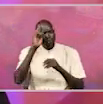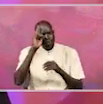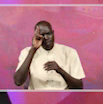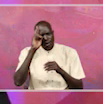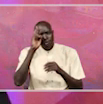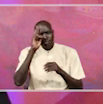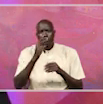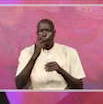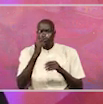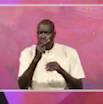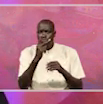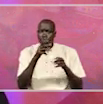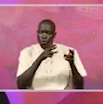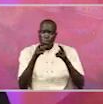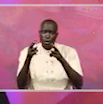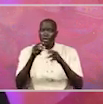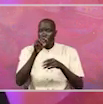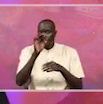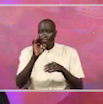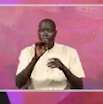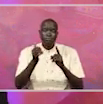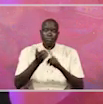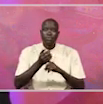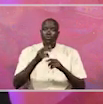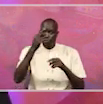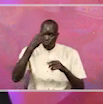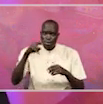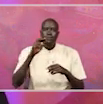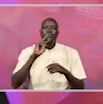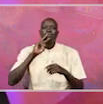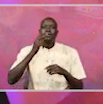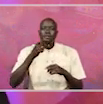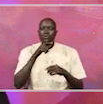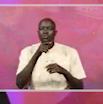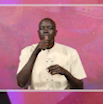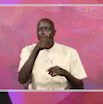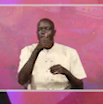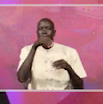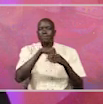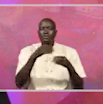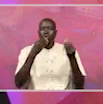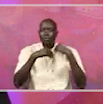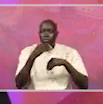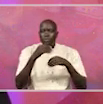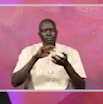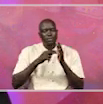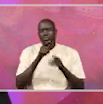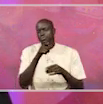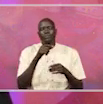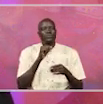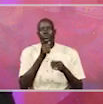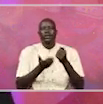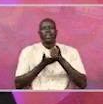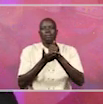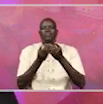two to tango. So if you cannot find a right answer that you are not committing corruption, you're not helping in the fight against corruption.